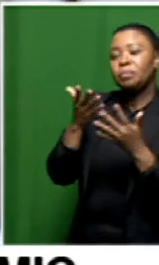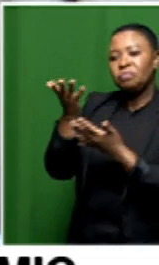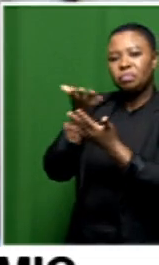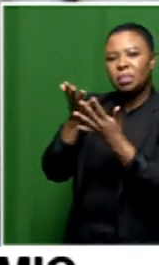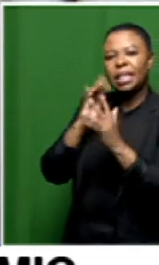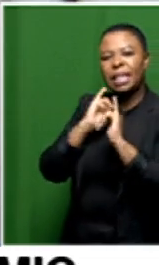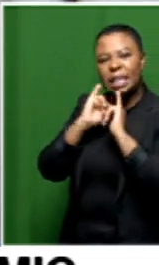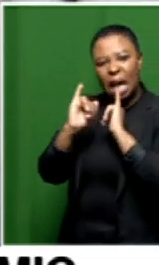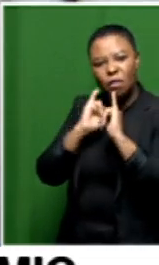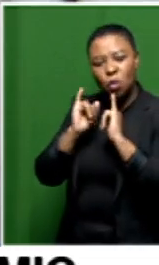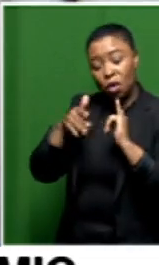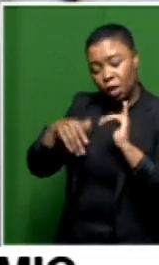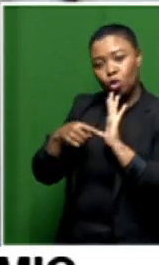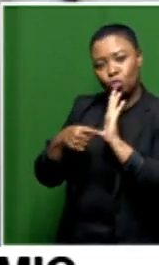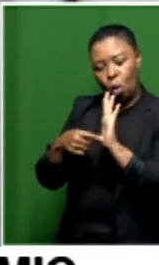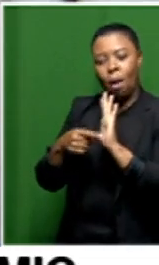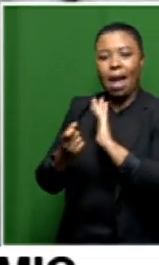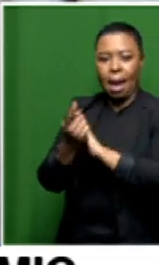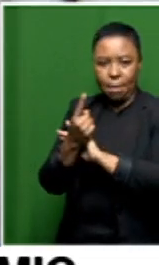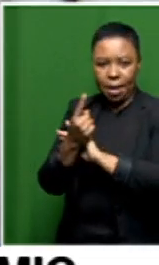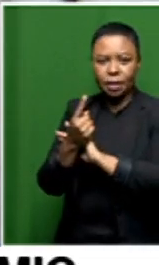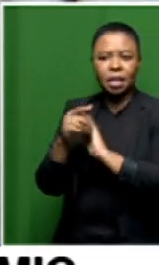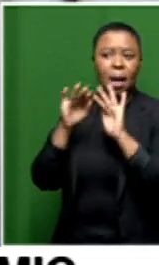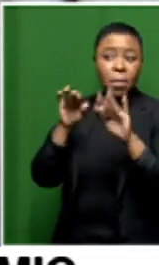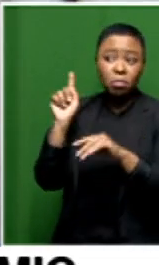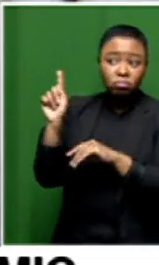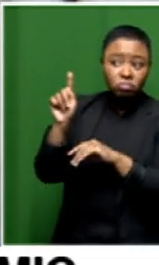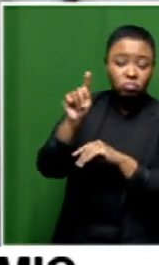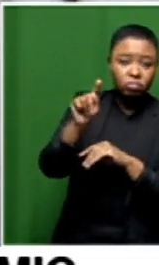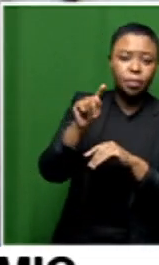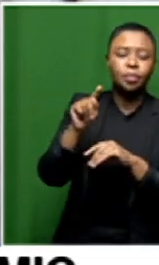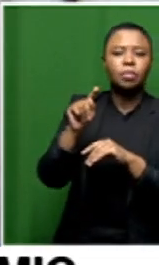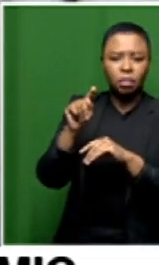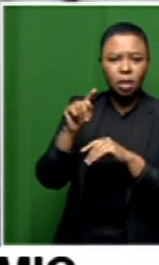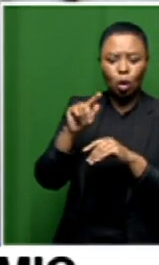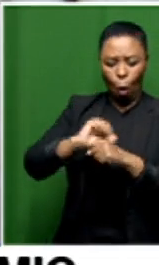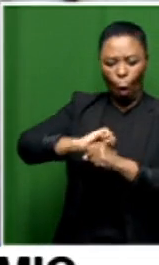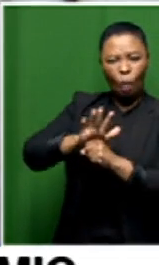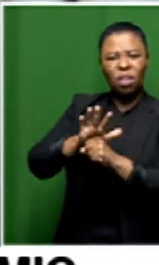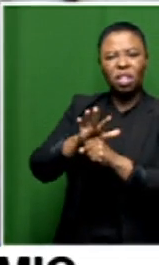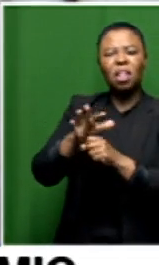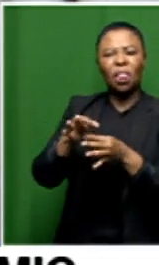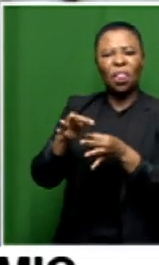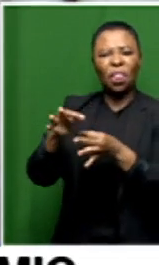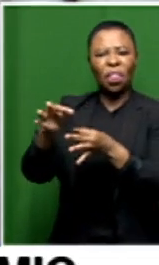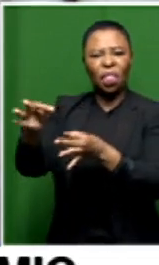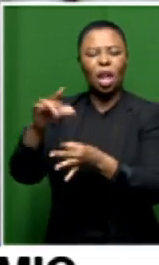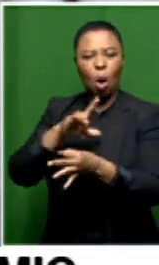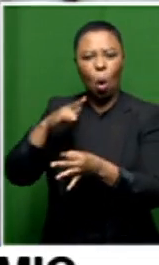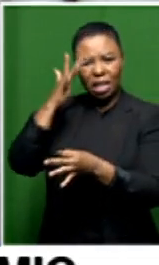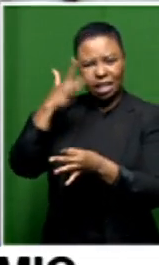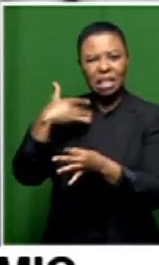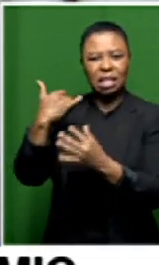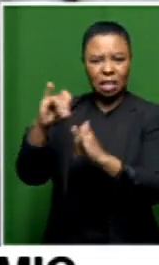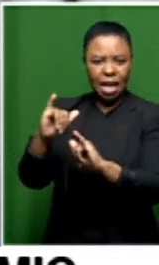a few interviews on this show uh uh with people suffering from a long covert and one of the things um that